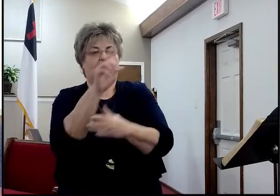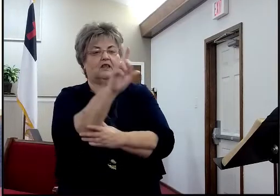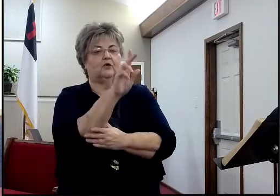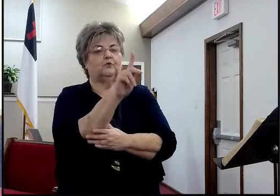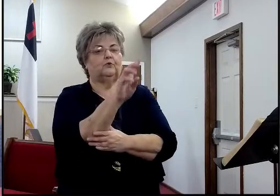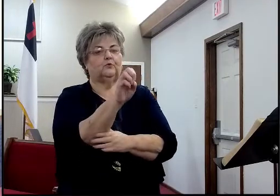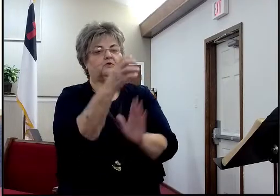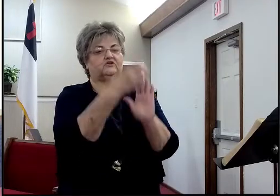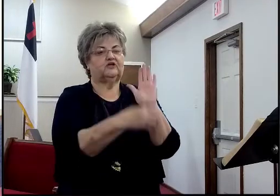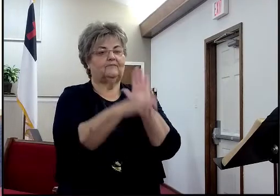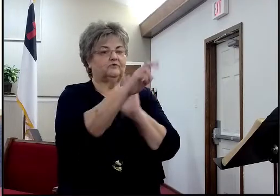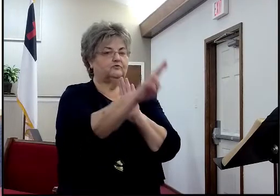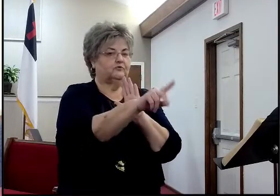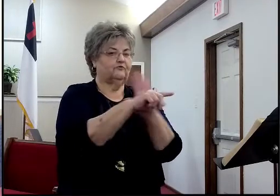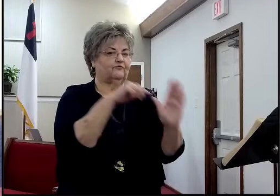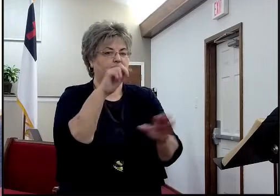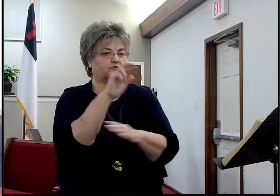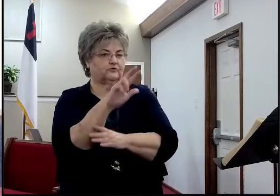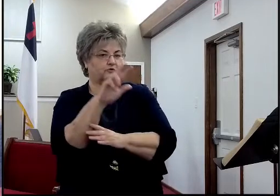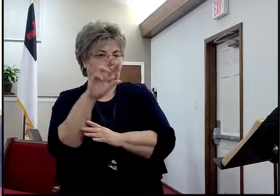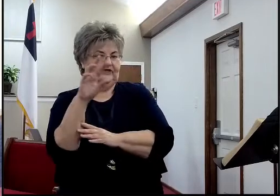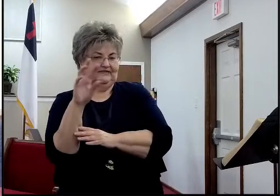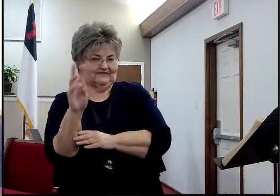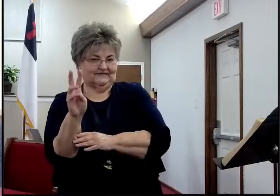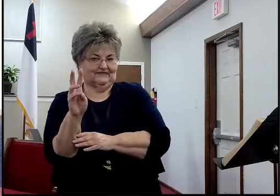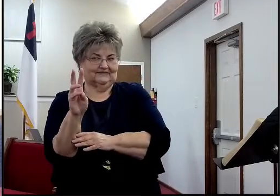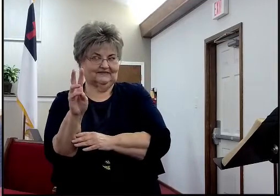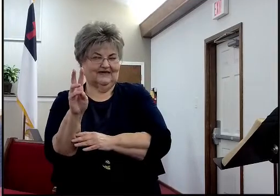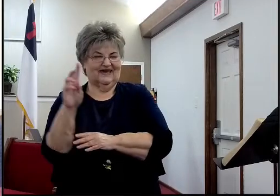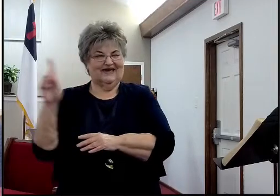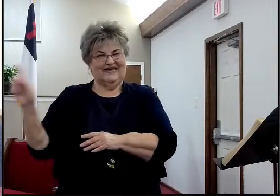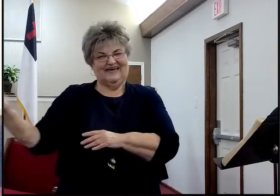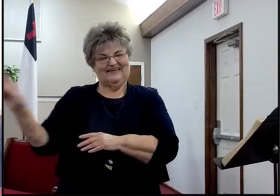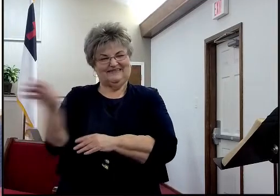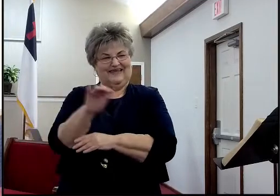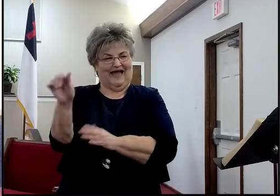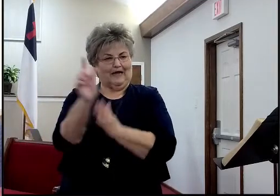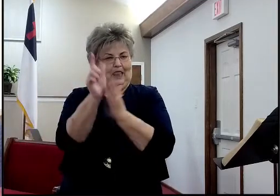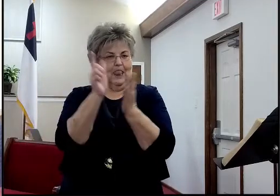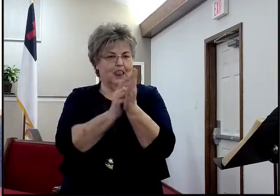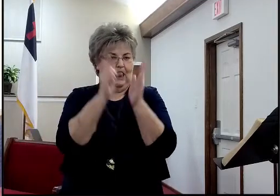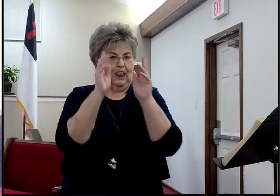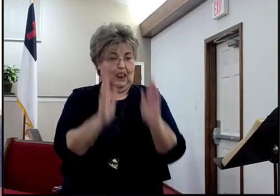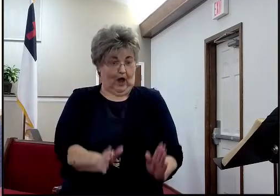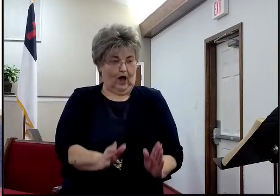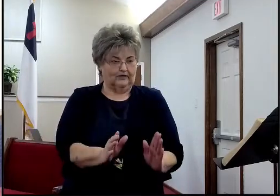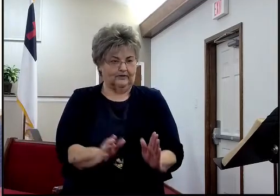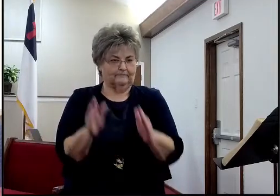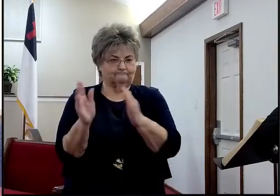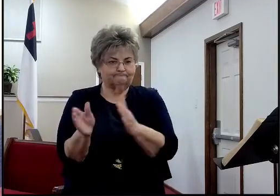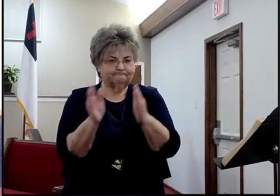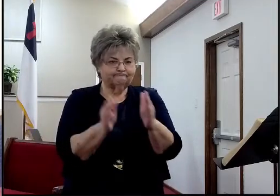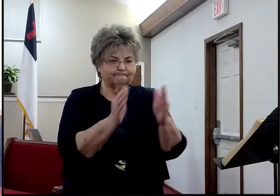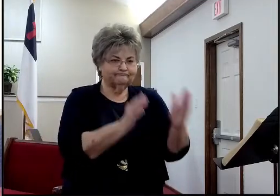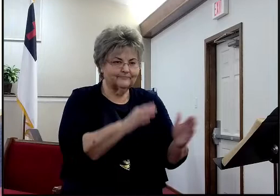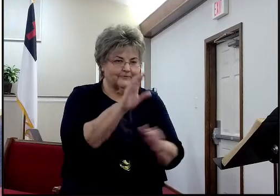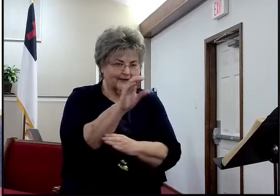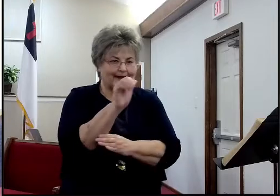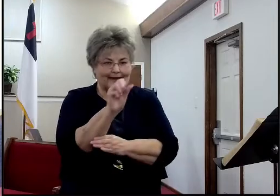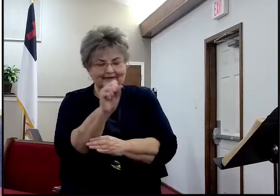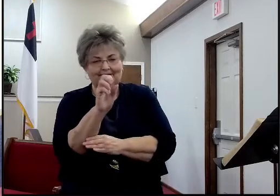find in verse number 36, now, I'm building a case here, I want you to see, that if you're, come across this, that this is,